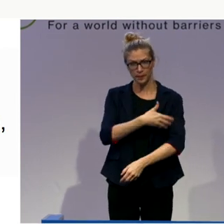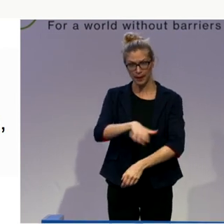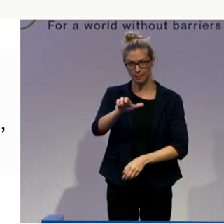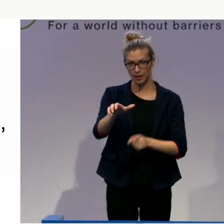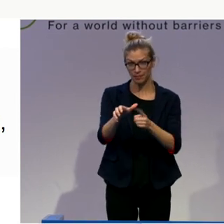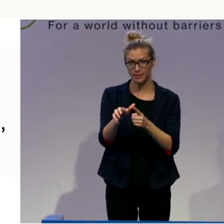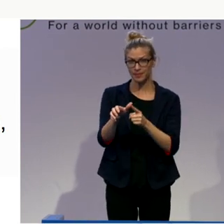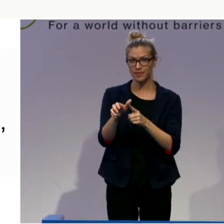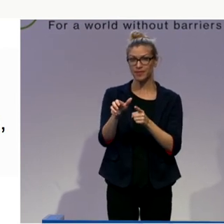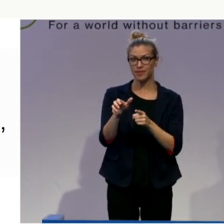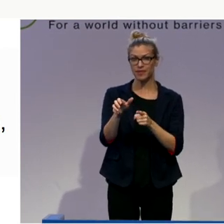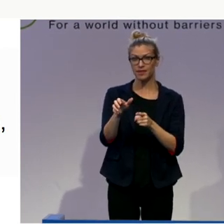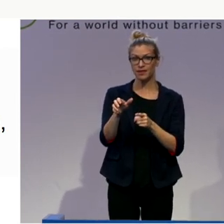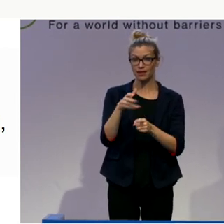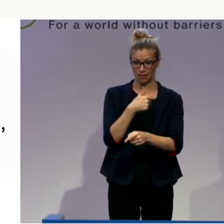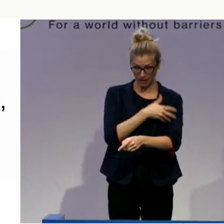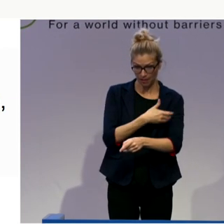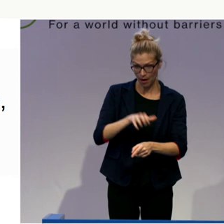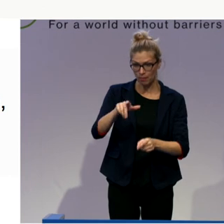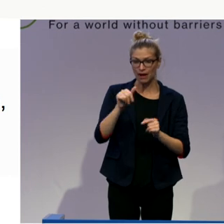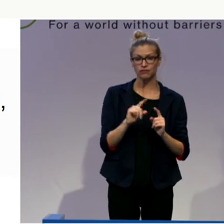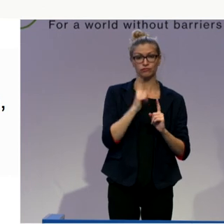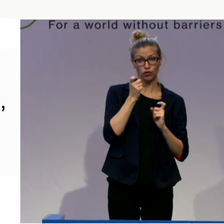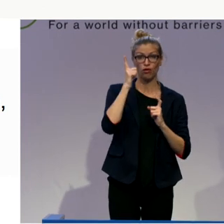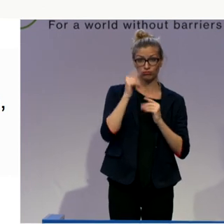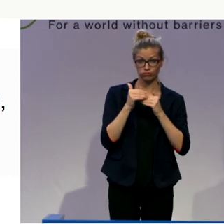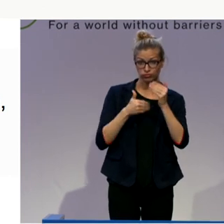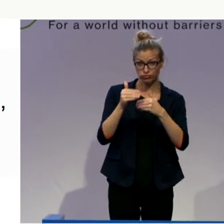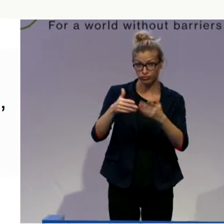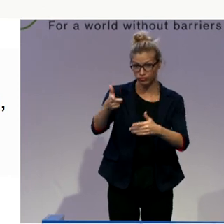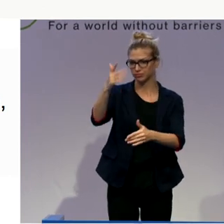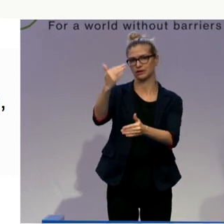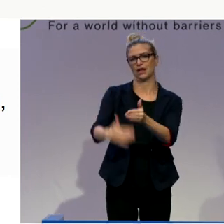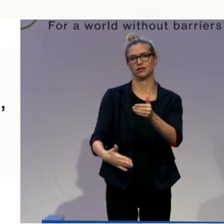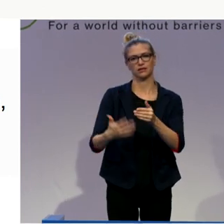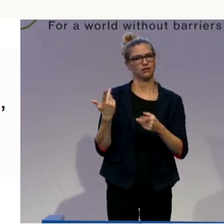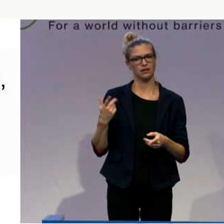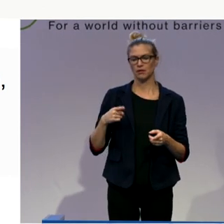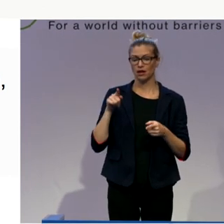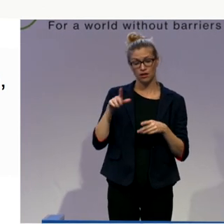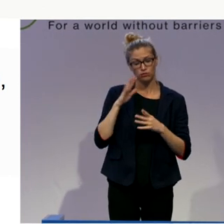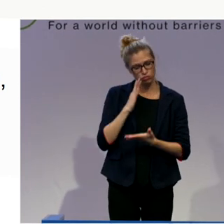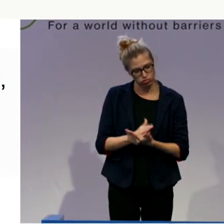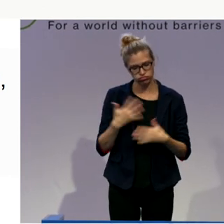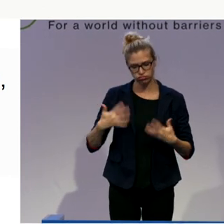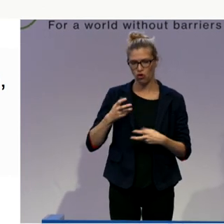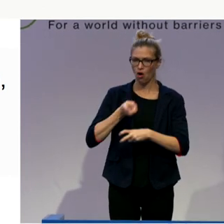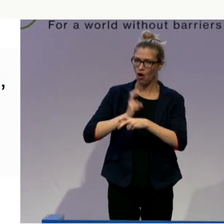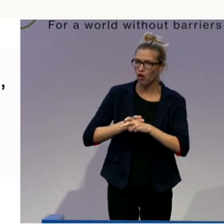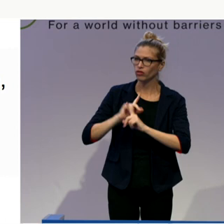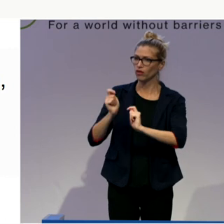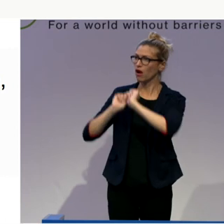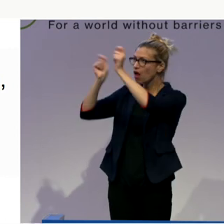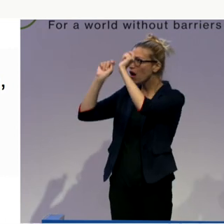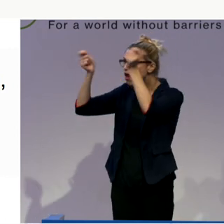because it's, otherwise, it's too complex and and and we have in Flanders, we have